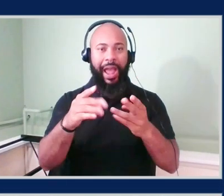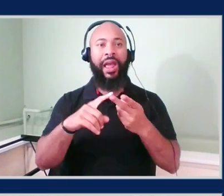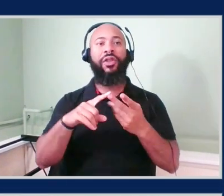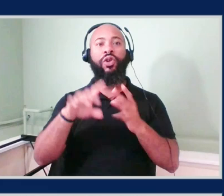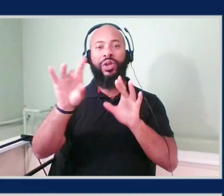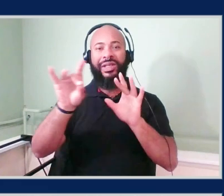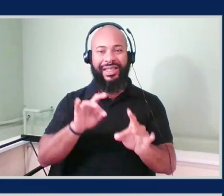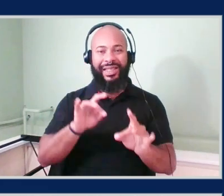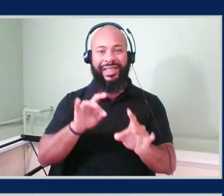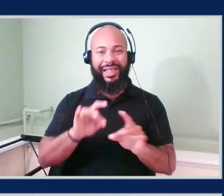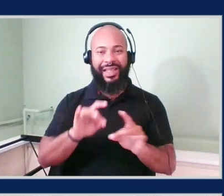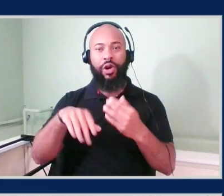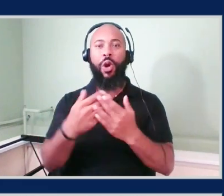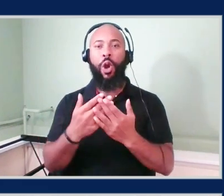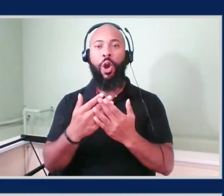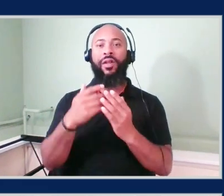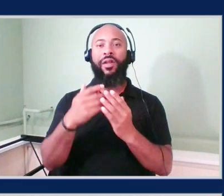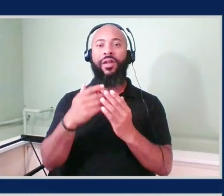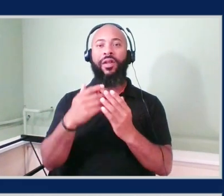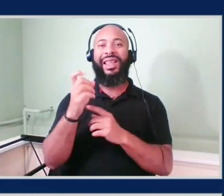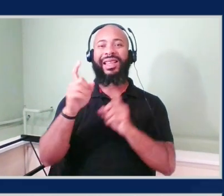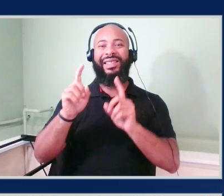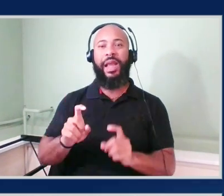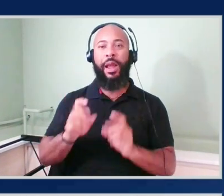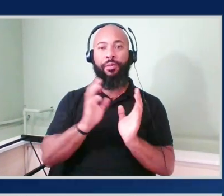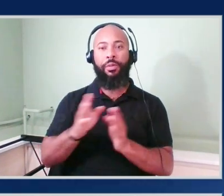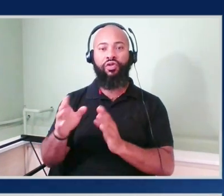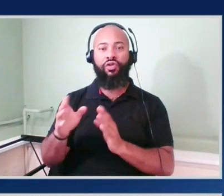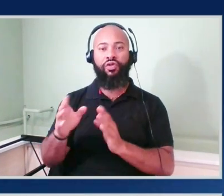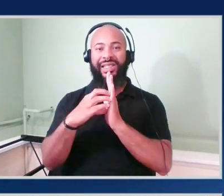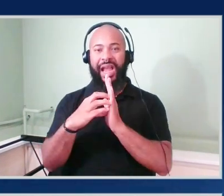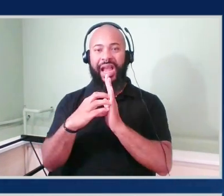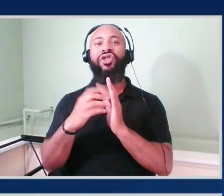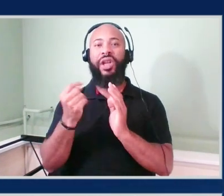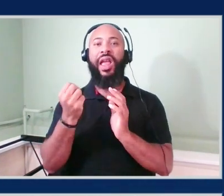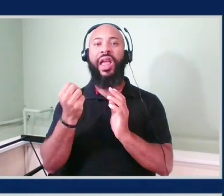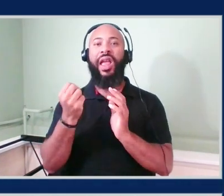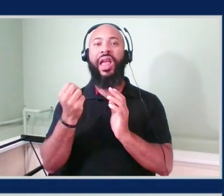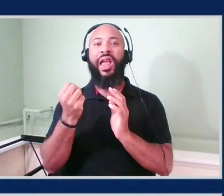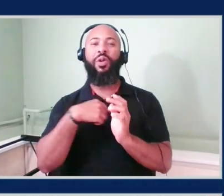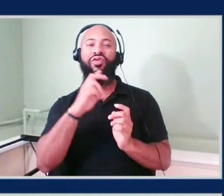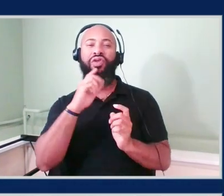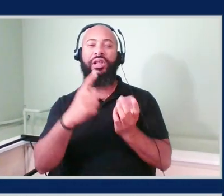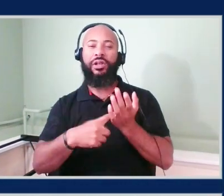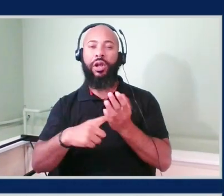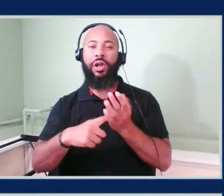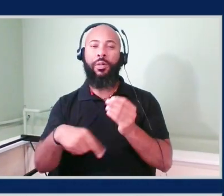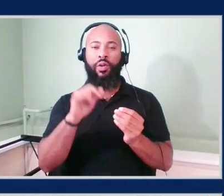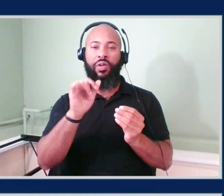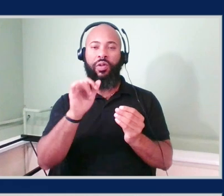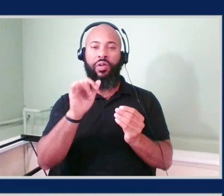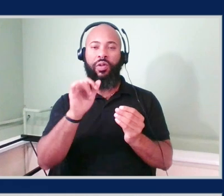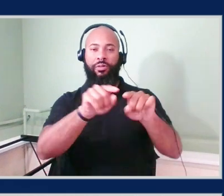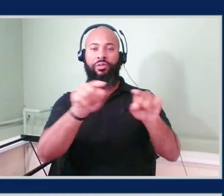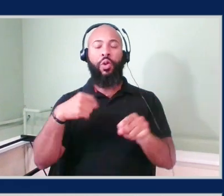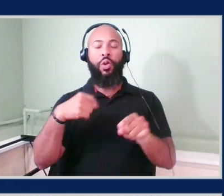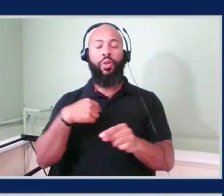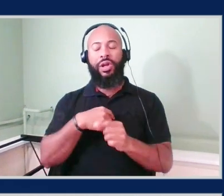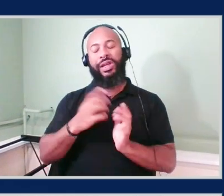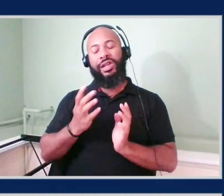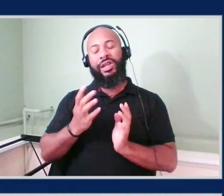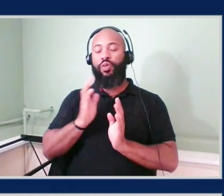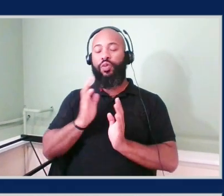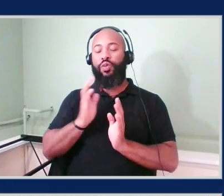exam preparation section which is really what we're here to talk about. Exam prep. We are here to prep for the examinations. Exactly. Of knowledge.